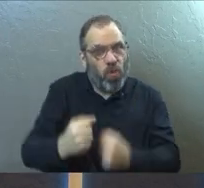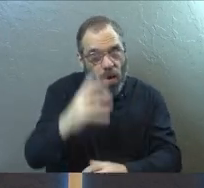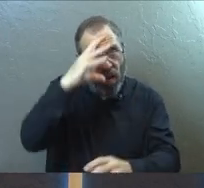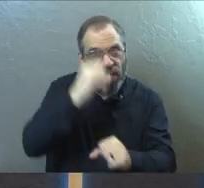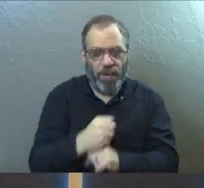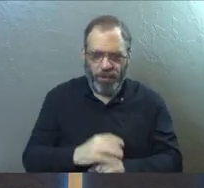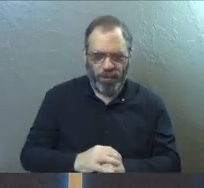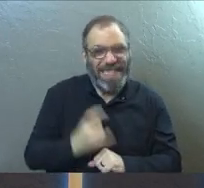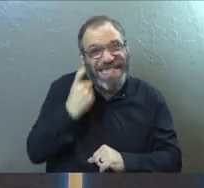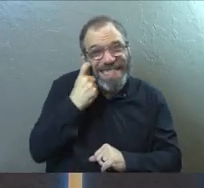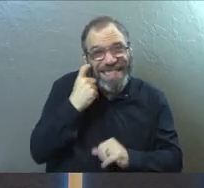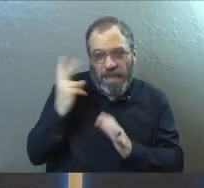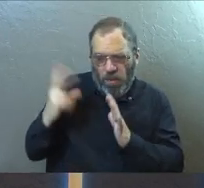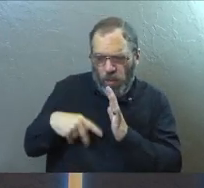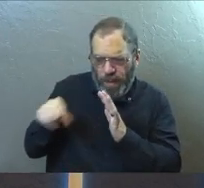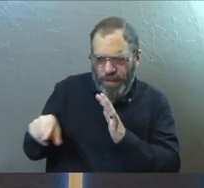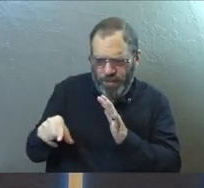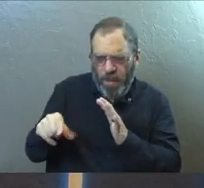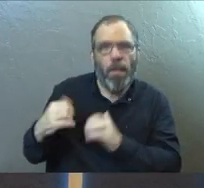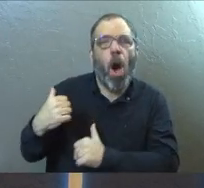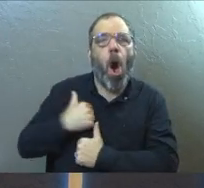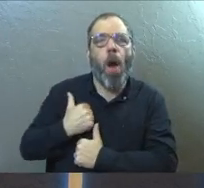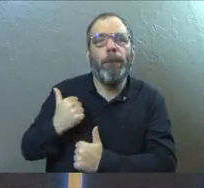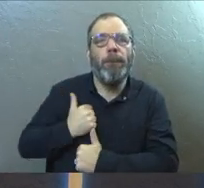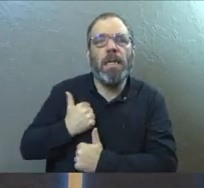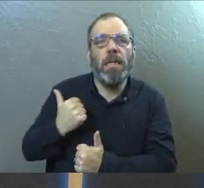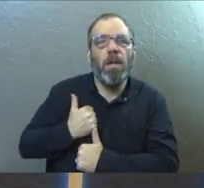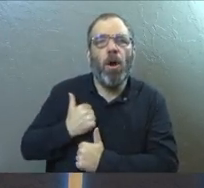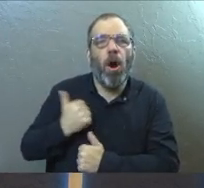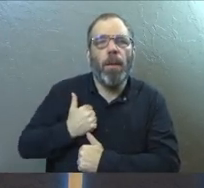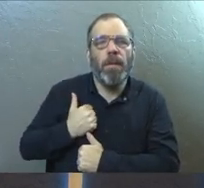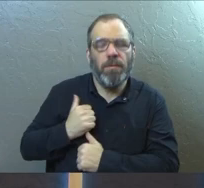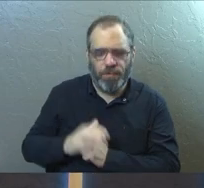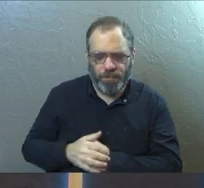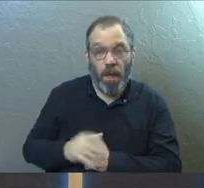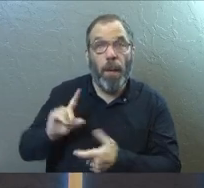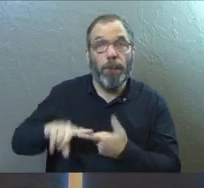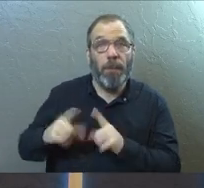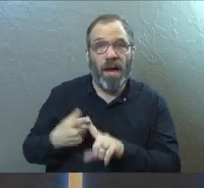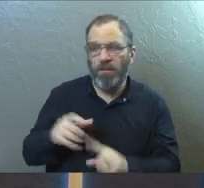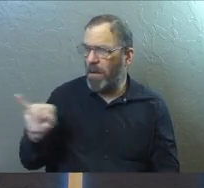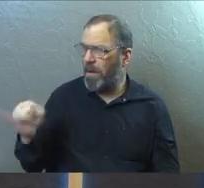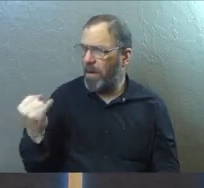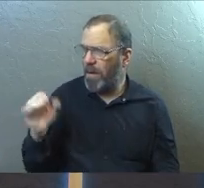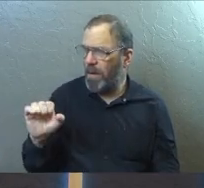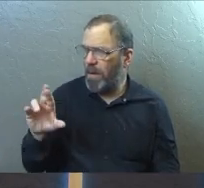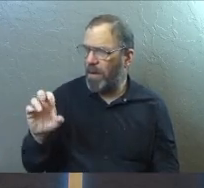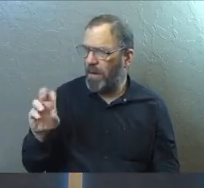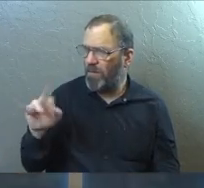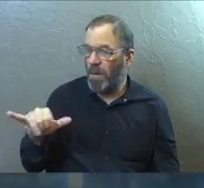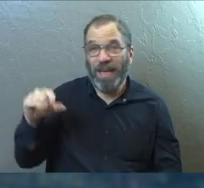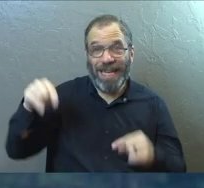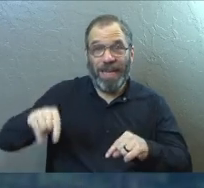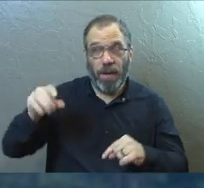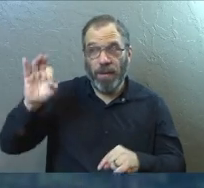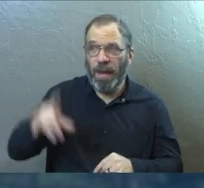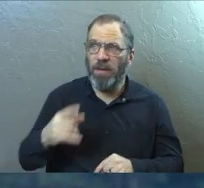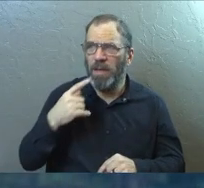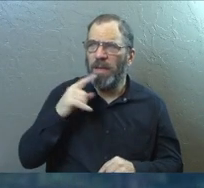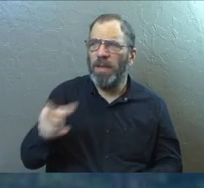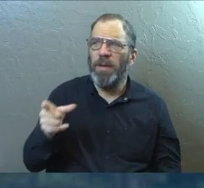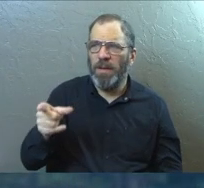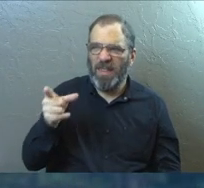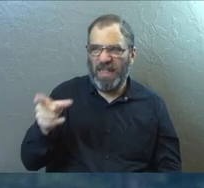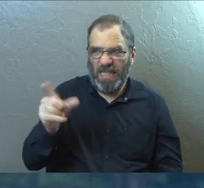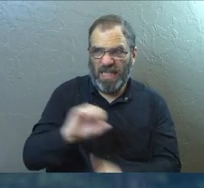I was reading recently about the army, and a friend of mine, Jeremy Trenum, one of the pastors here, was telling me about this